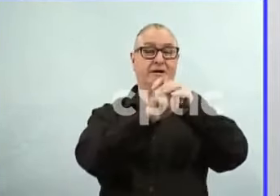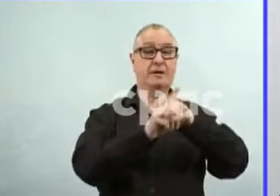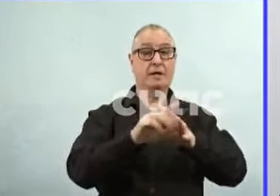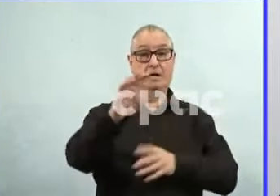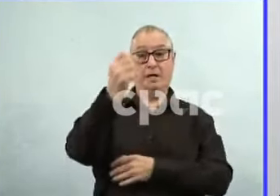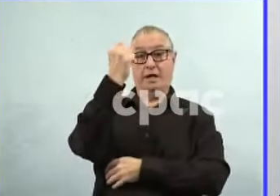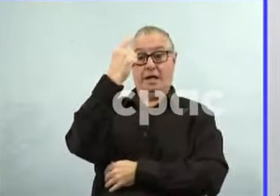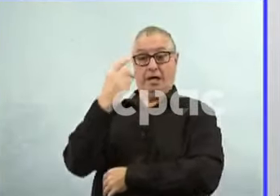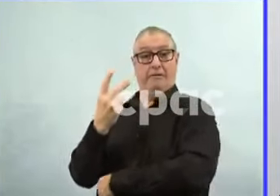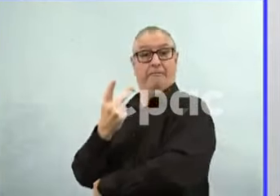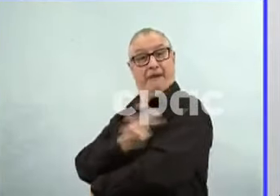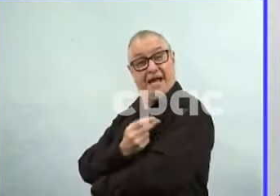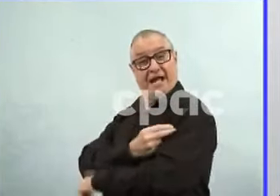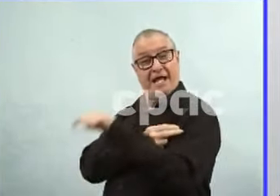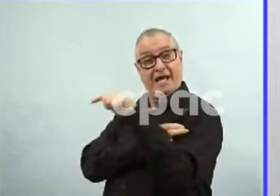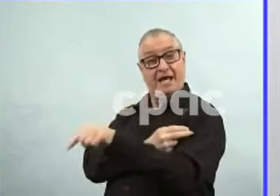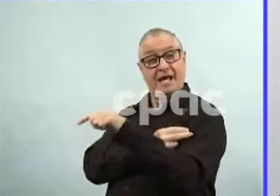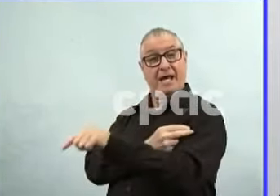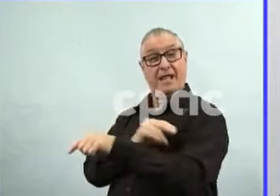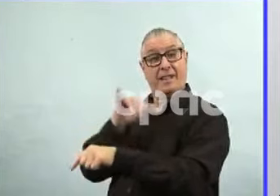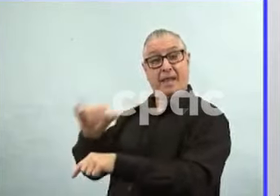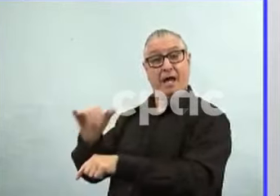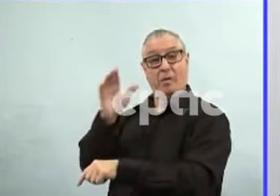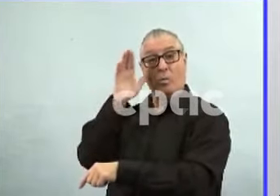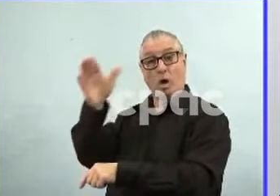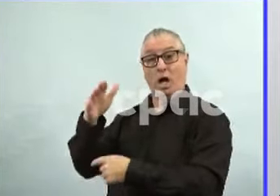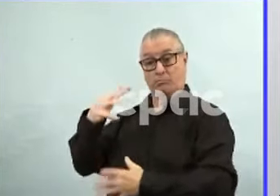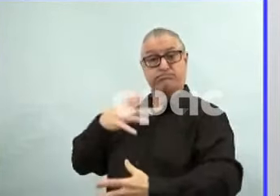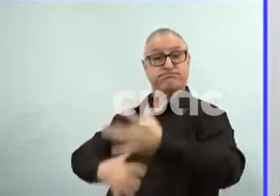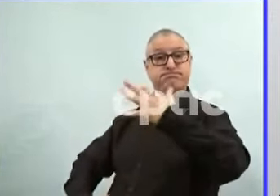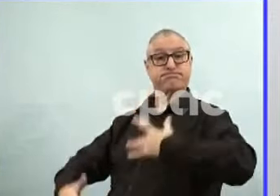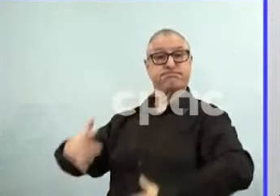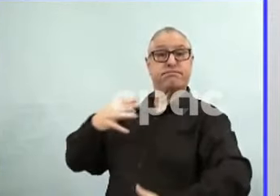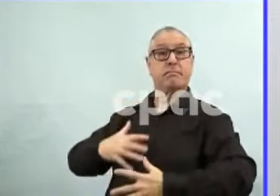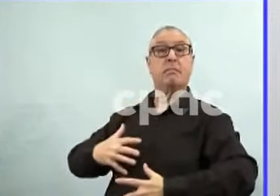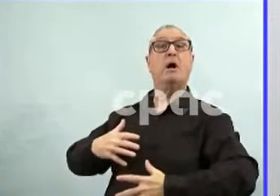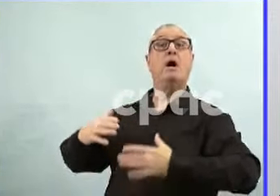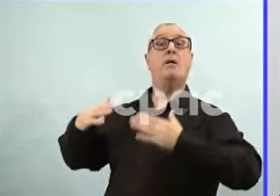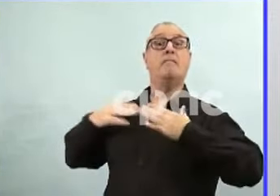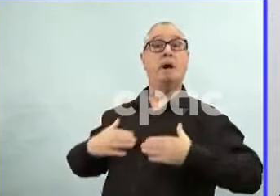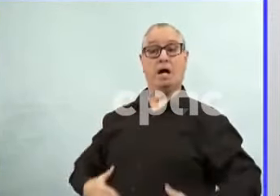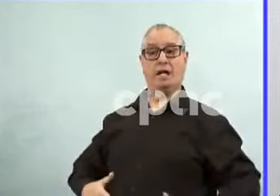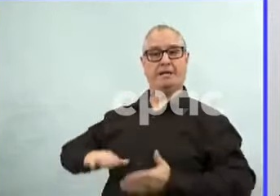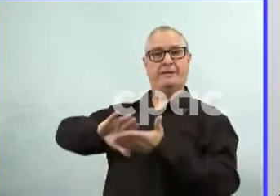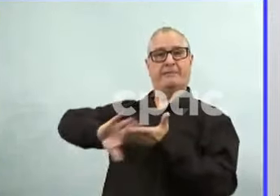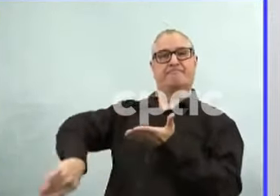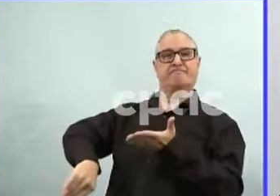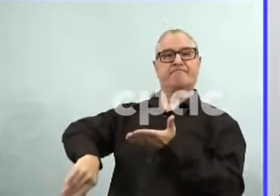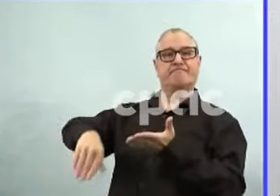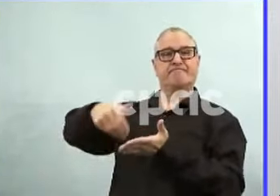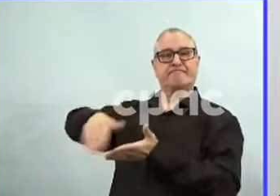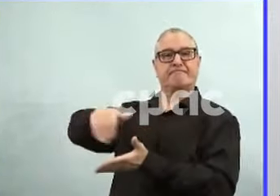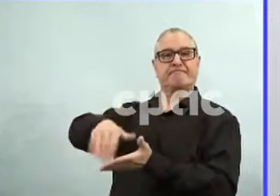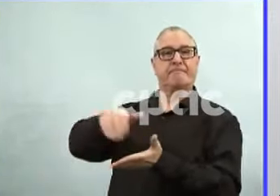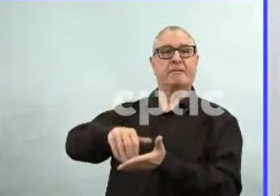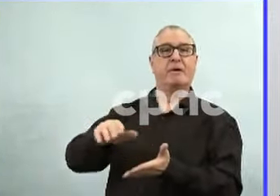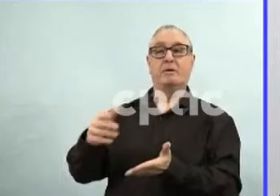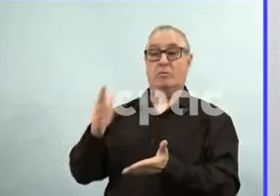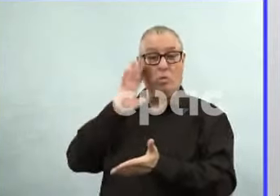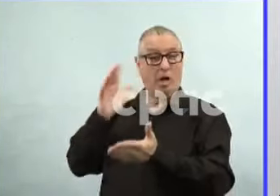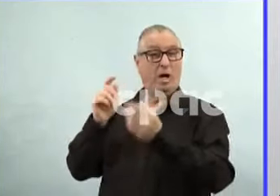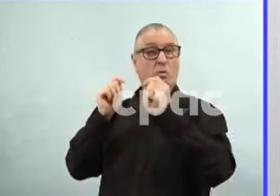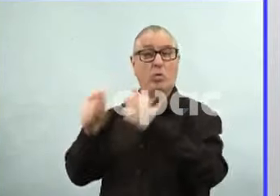almost immediately, and then they are quickly eliminated by the body. This is true with the messenger RNA